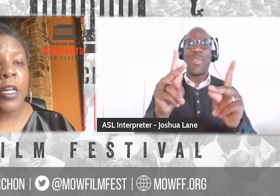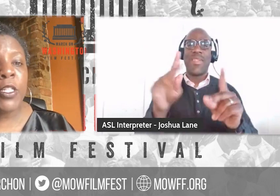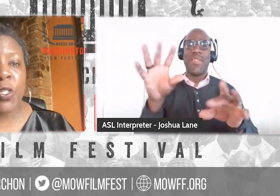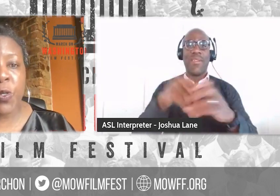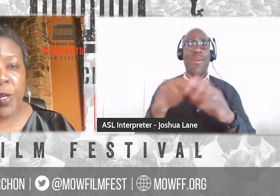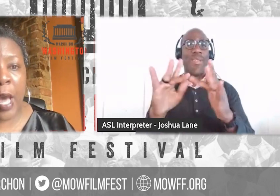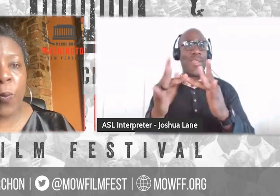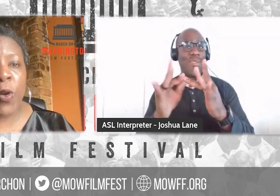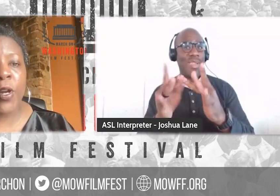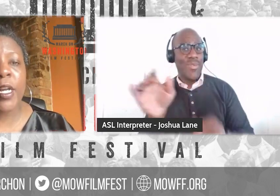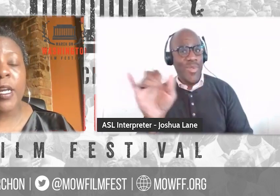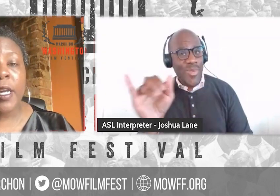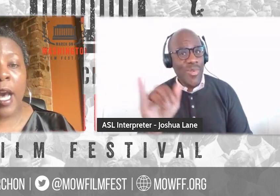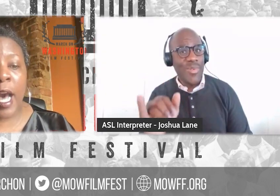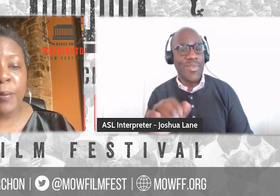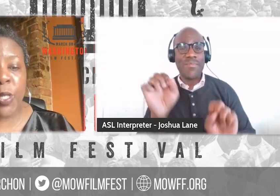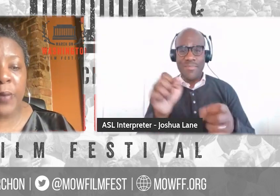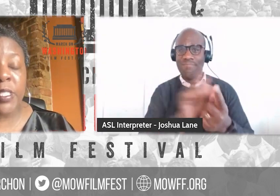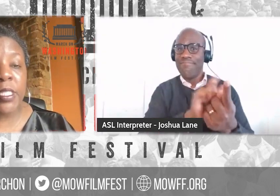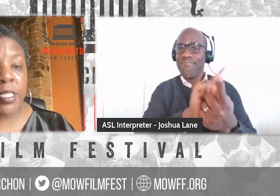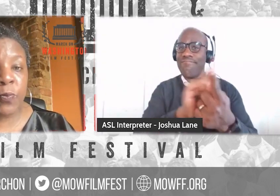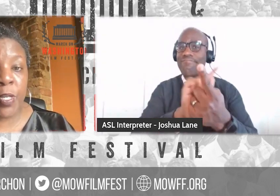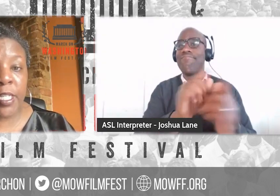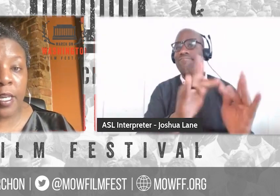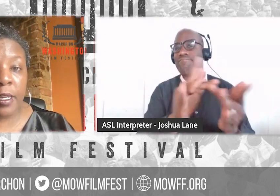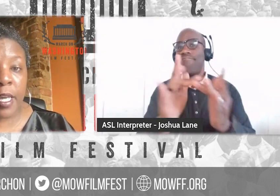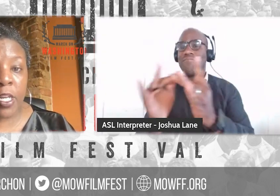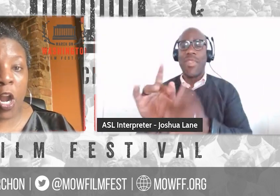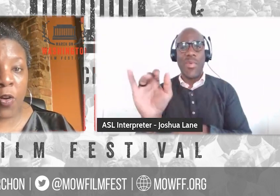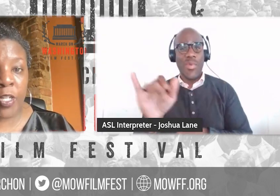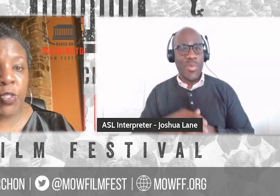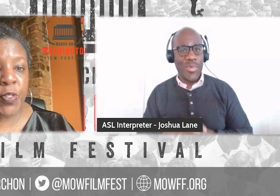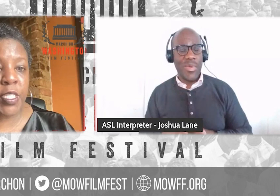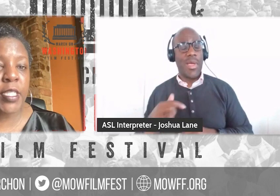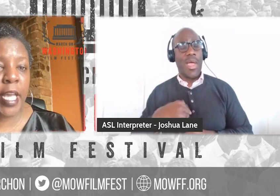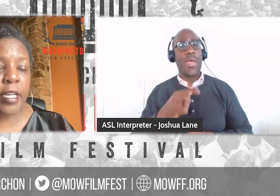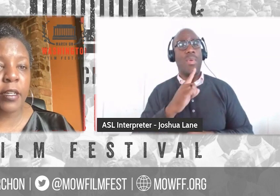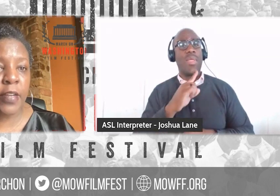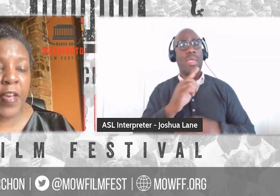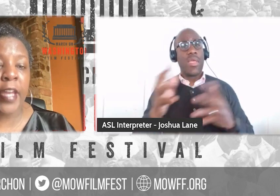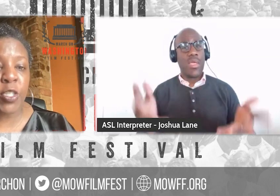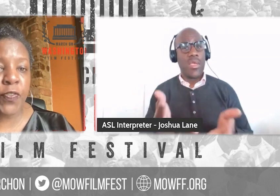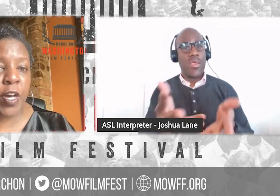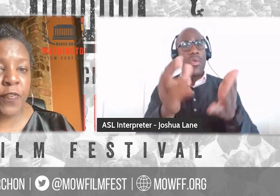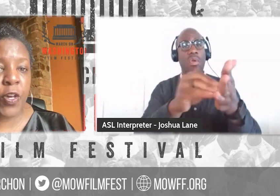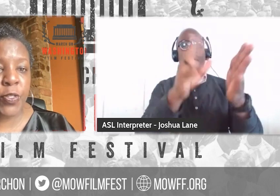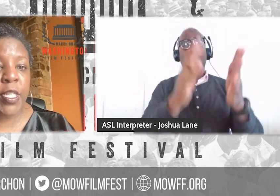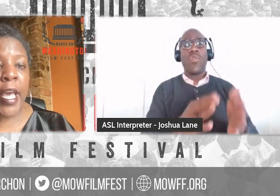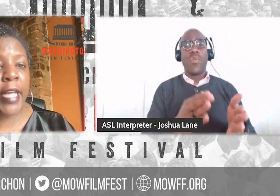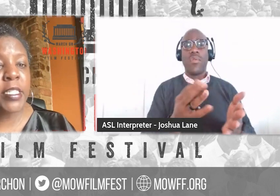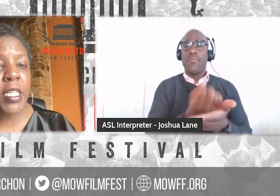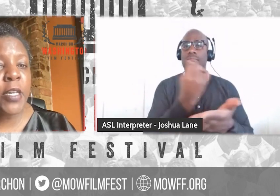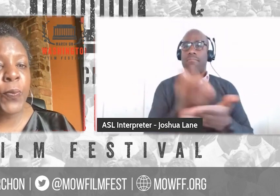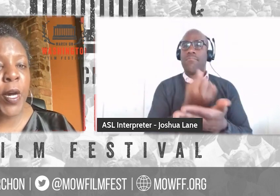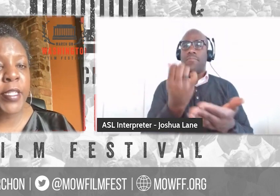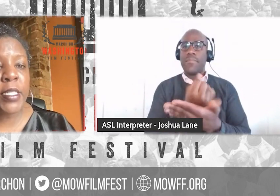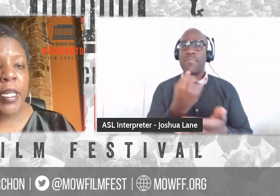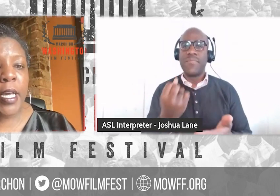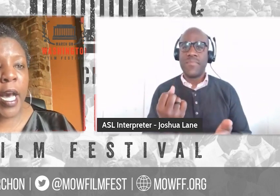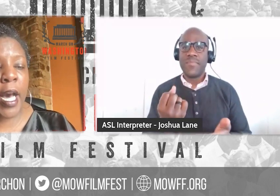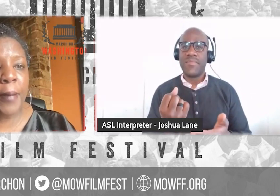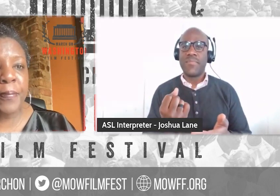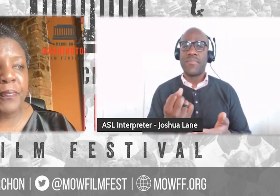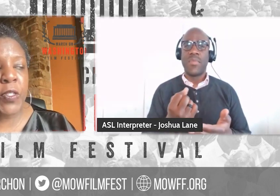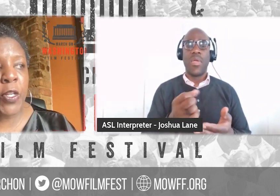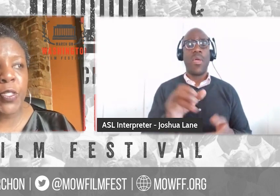well to network. Um, so I would really encourage students to take advantage of, of those and see what,